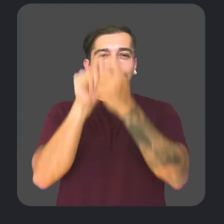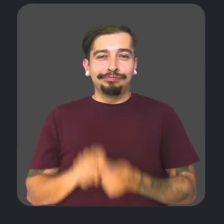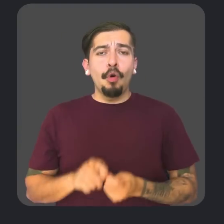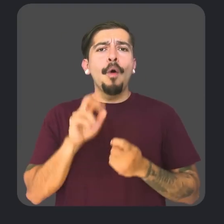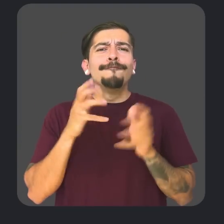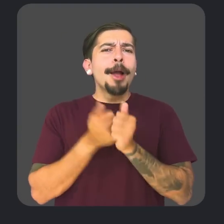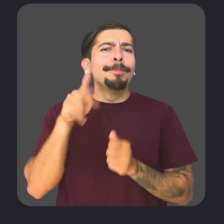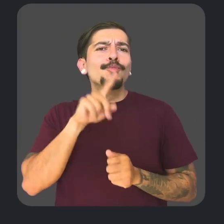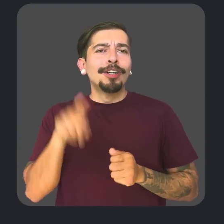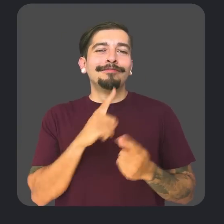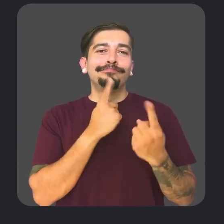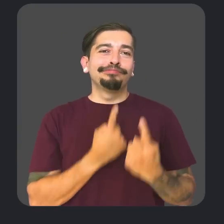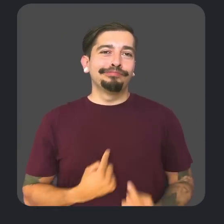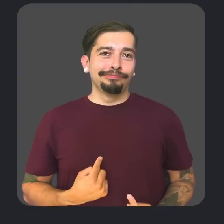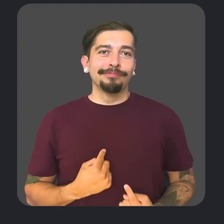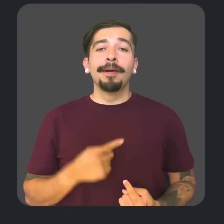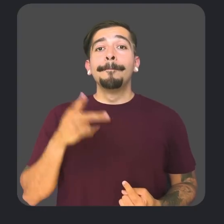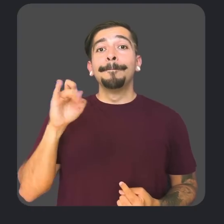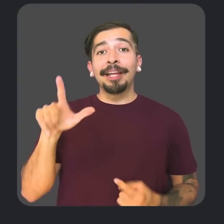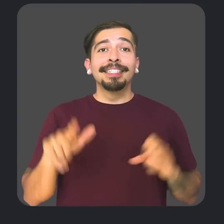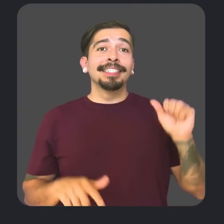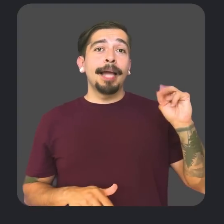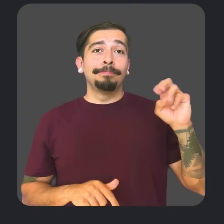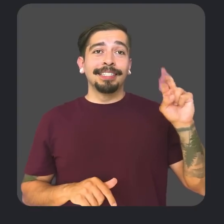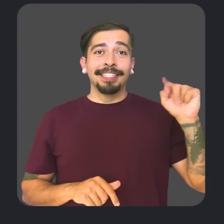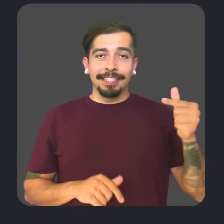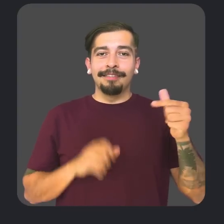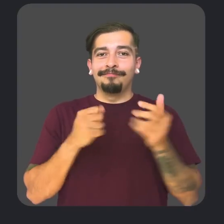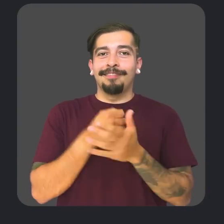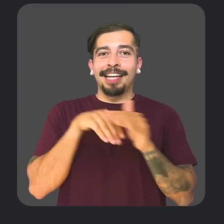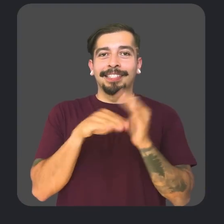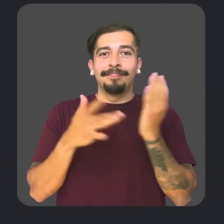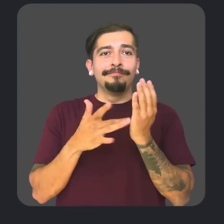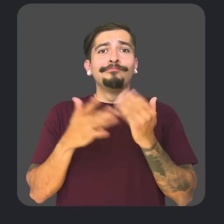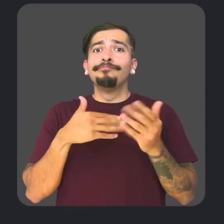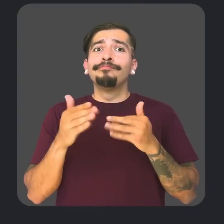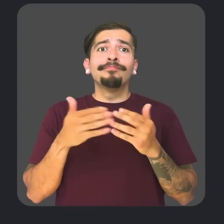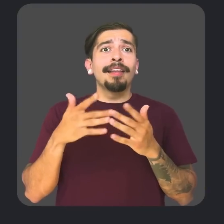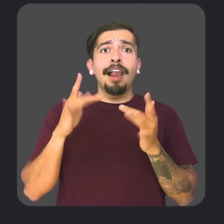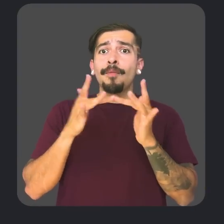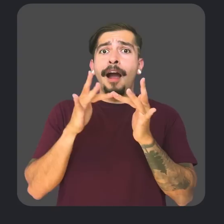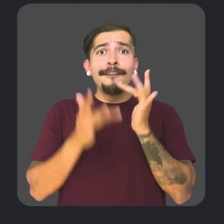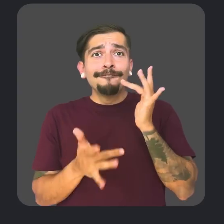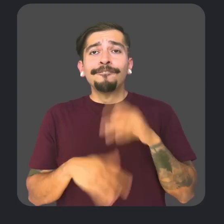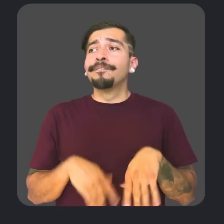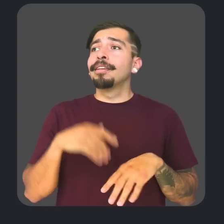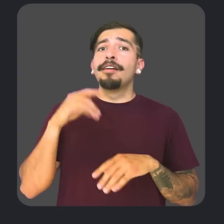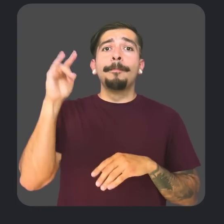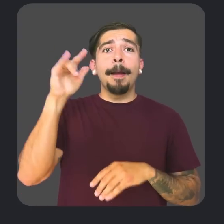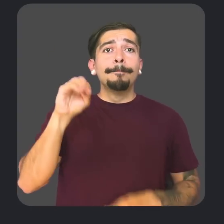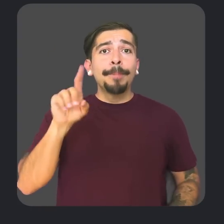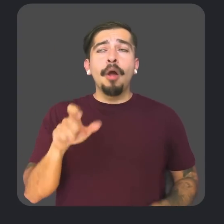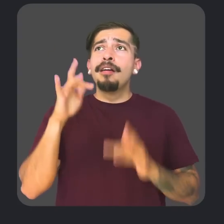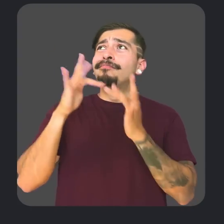or get answers to follow-up questions. People using Pixel or Samsung devices can access this feature even when they're offline, in